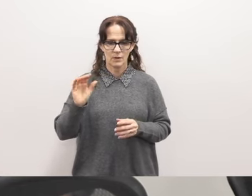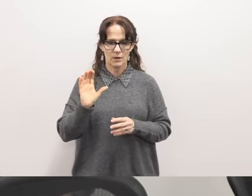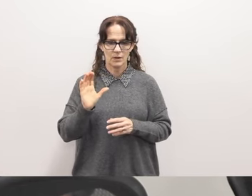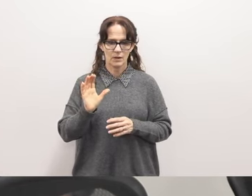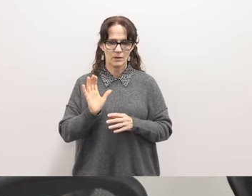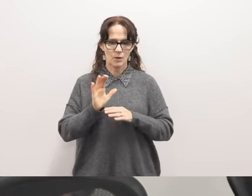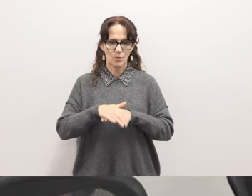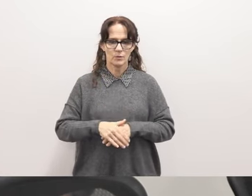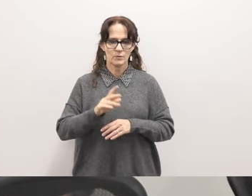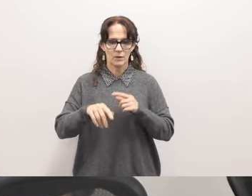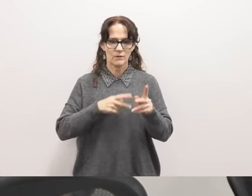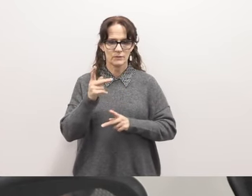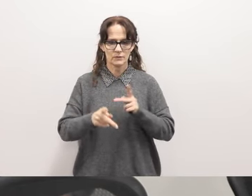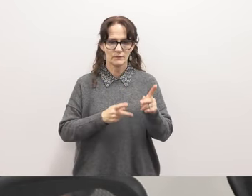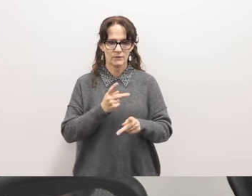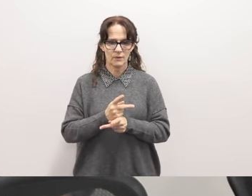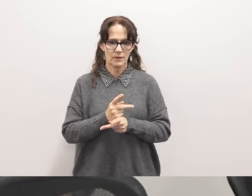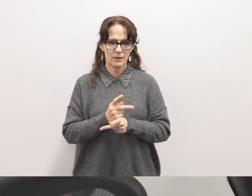in all of its forms.